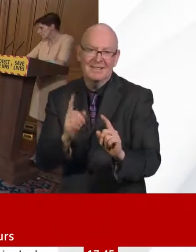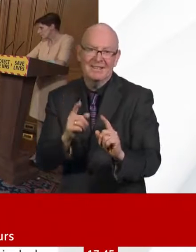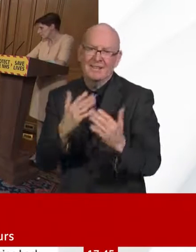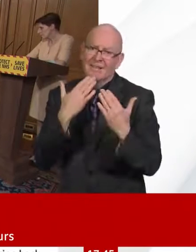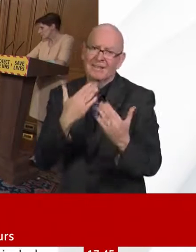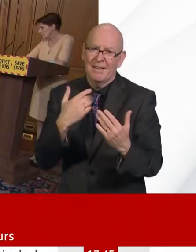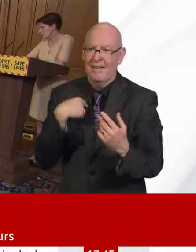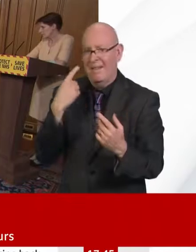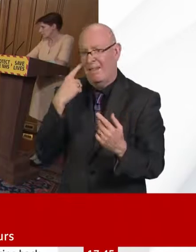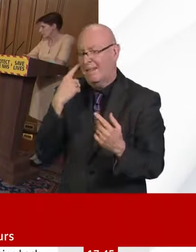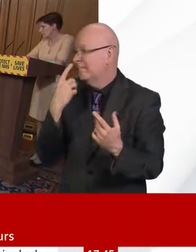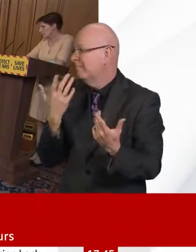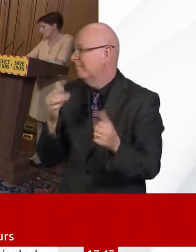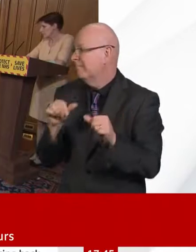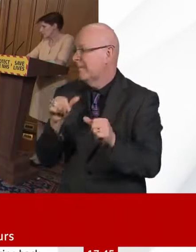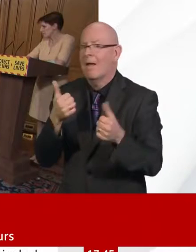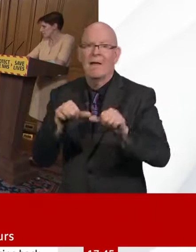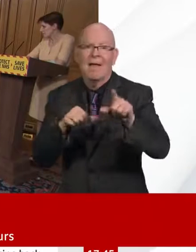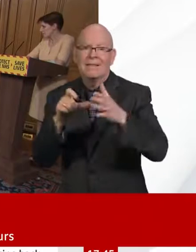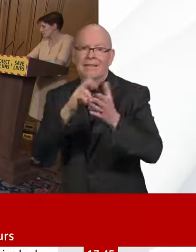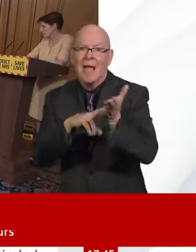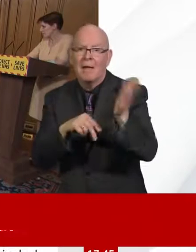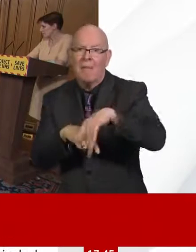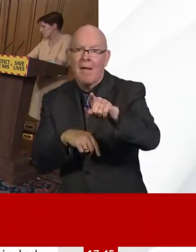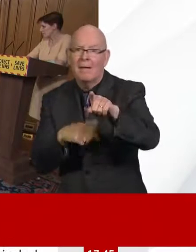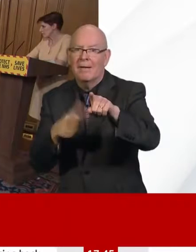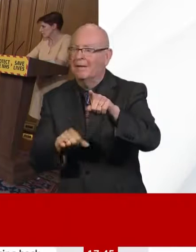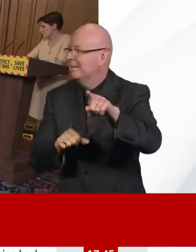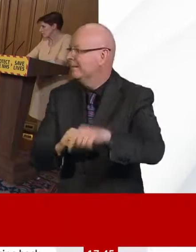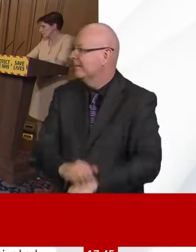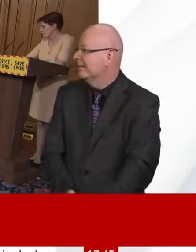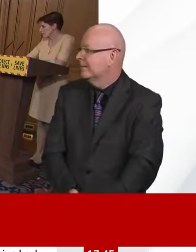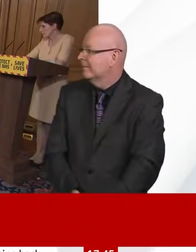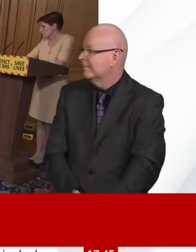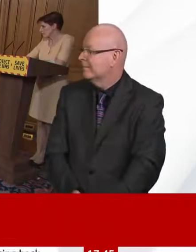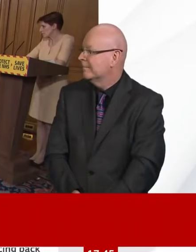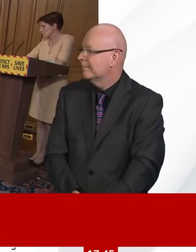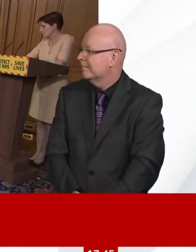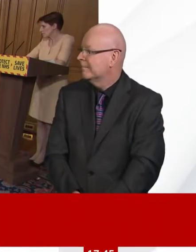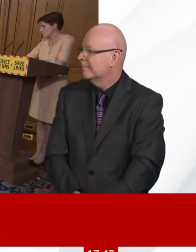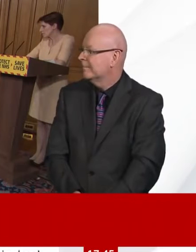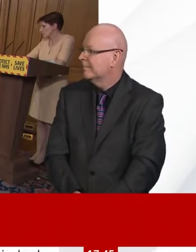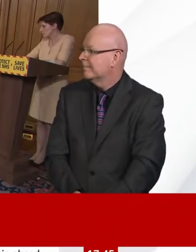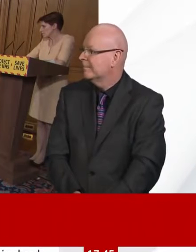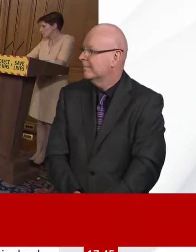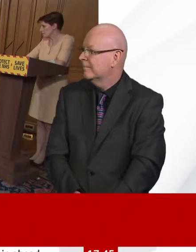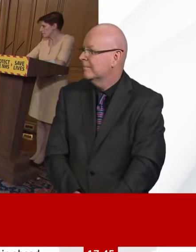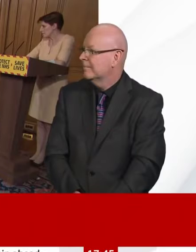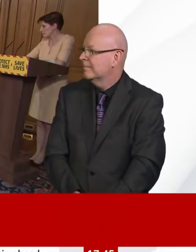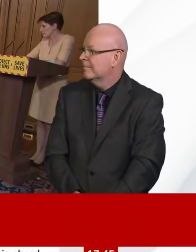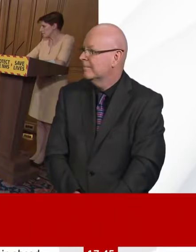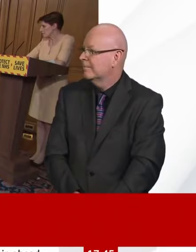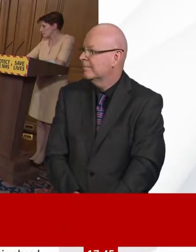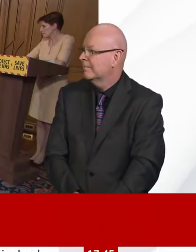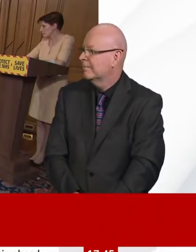said this afternoon, unemployment could soar by more than 2 million due to the coronavirus crisis. Given all the problems